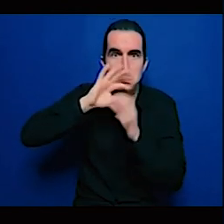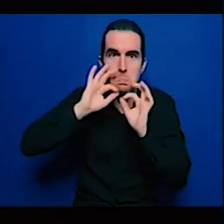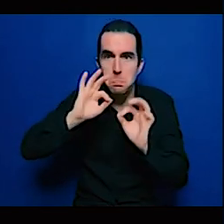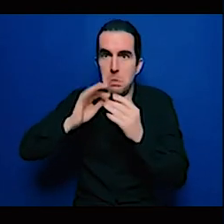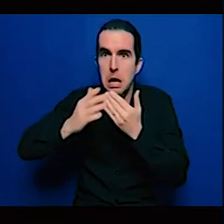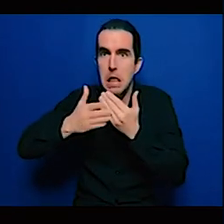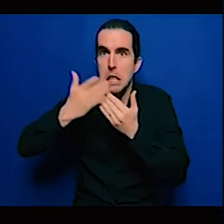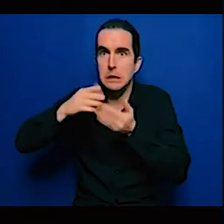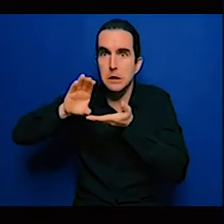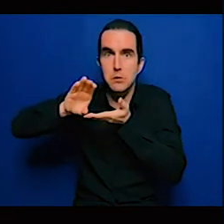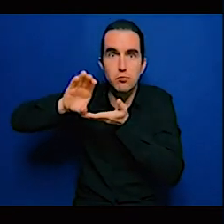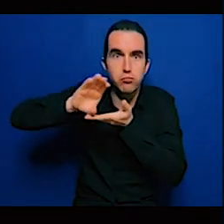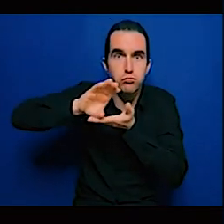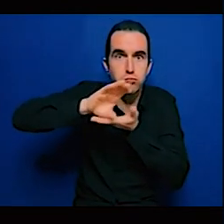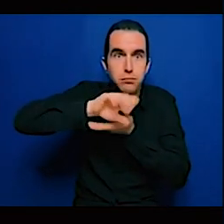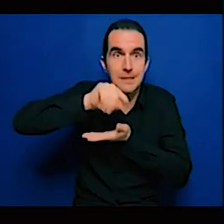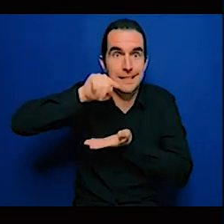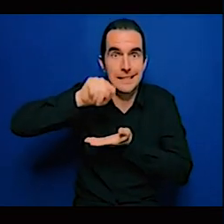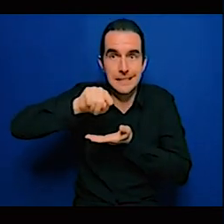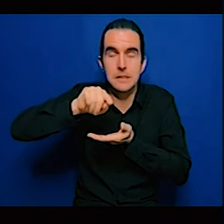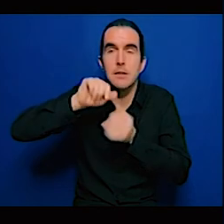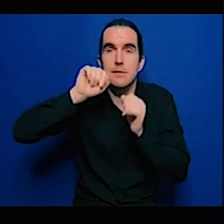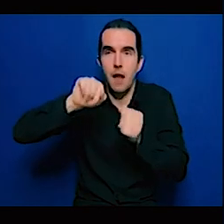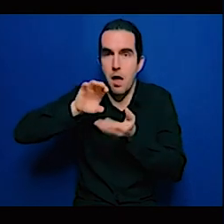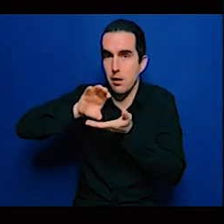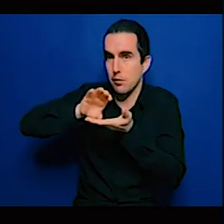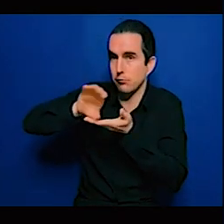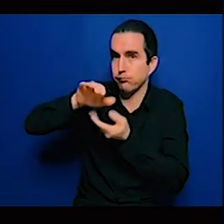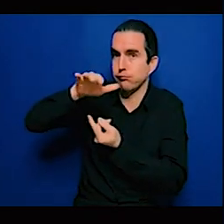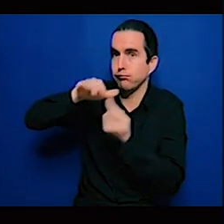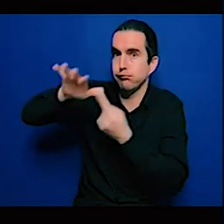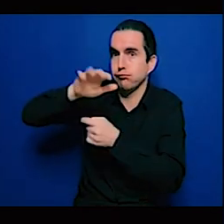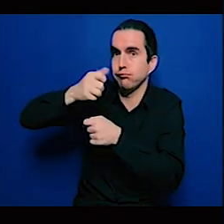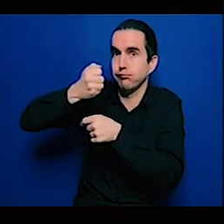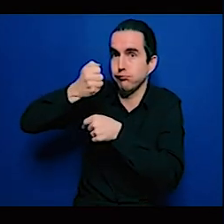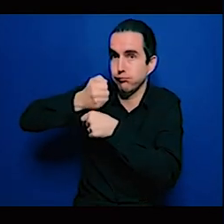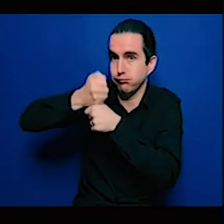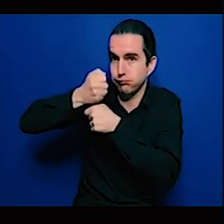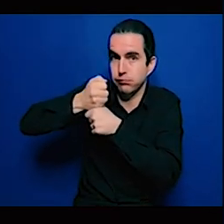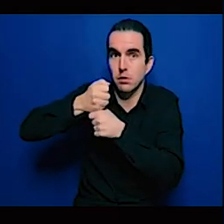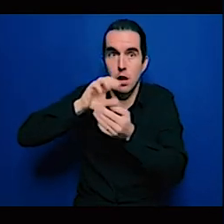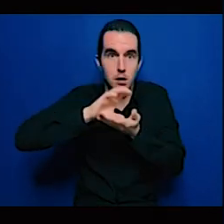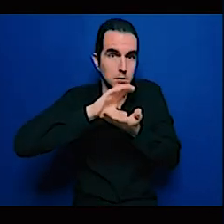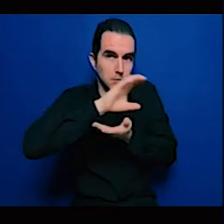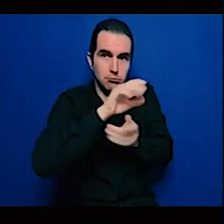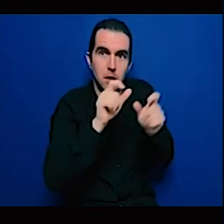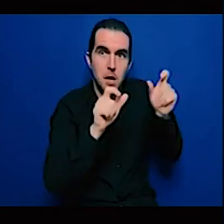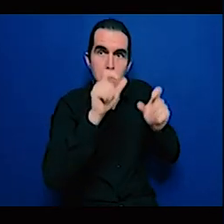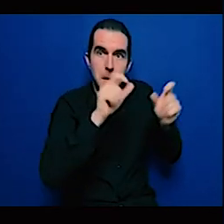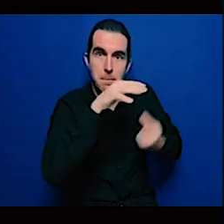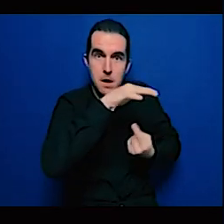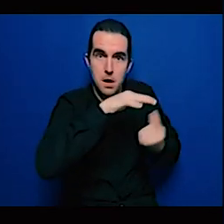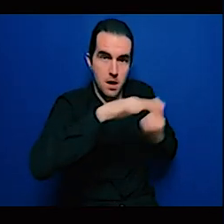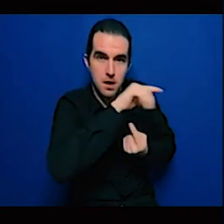which is a trans transcontinental for in this case for